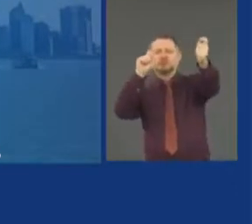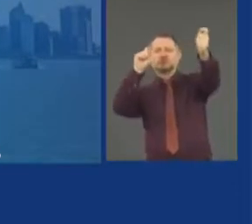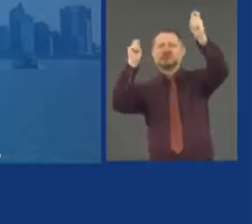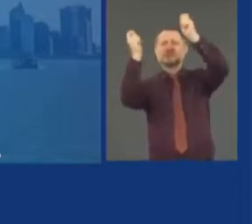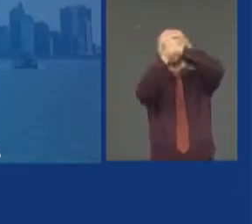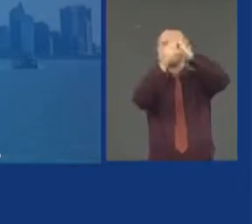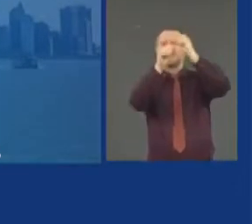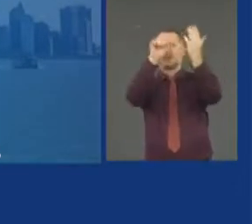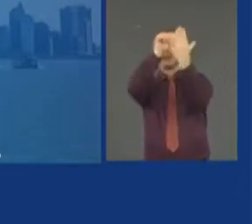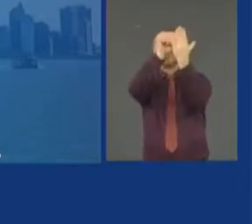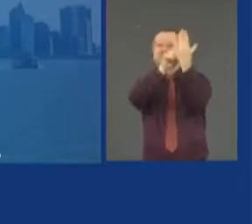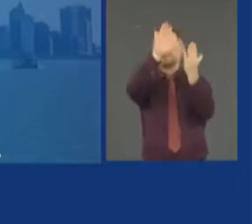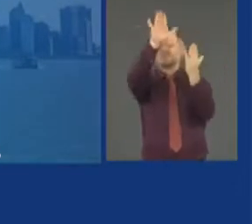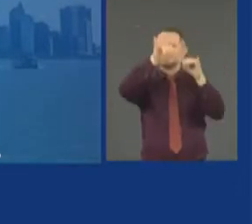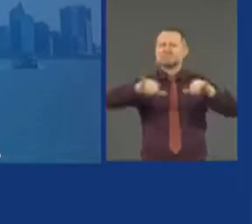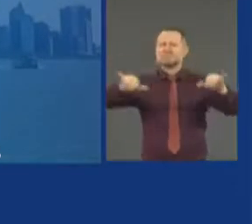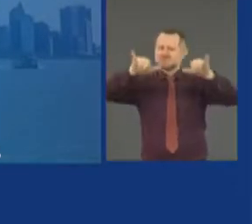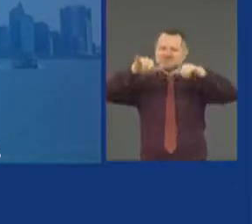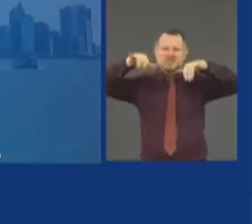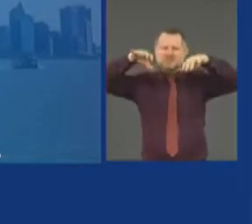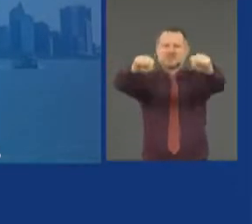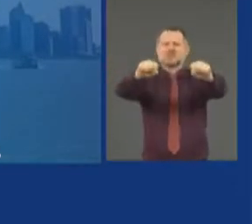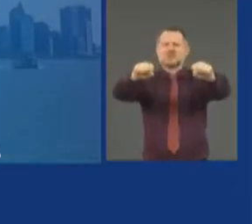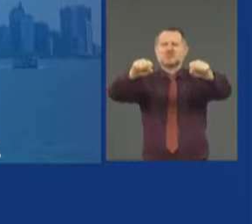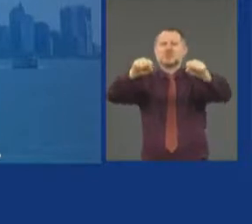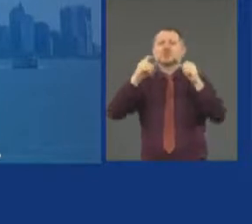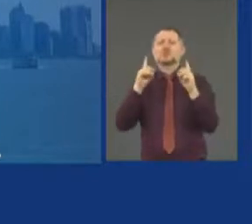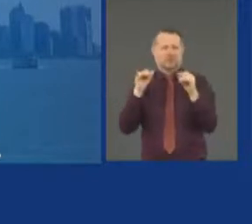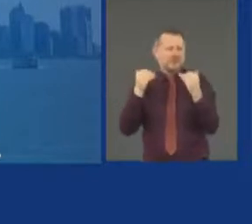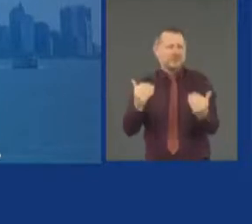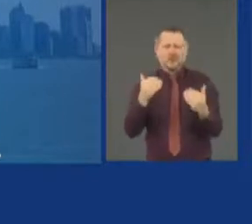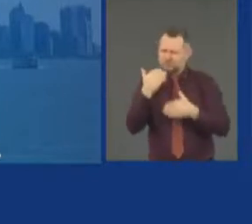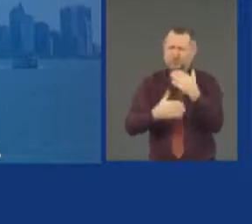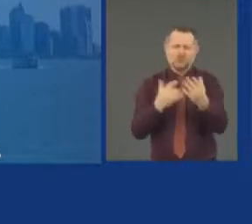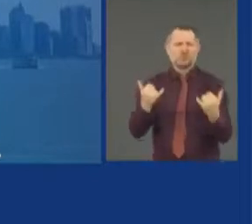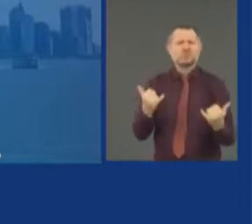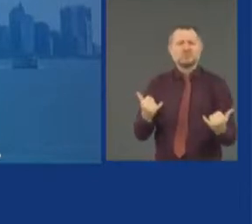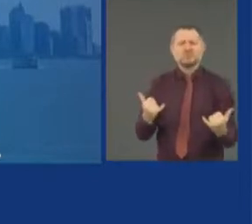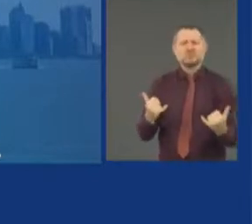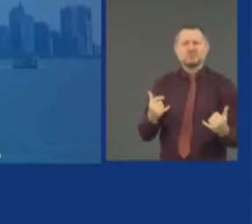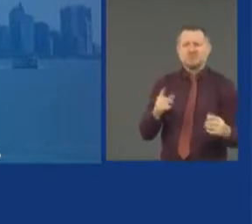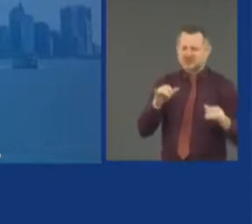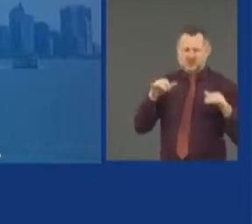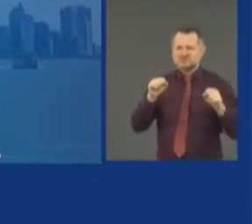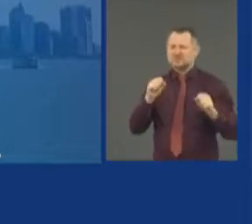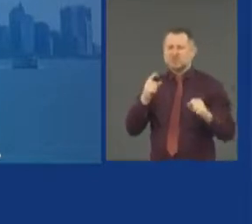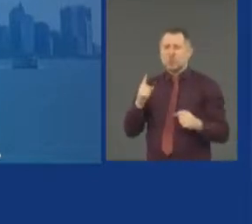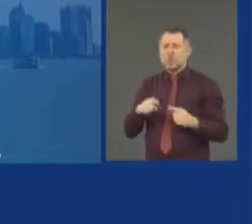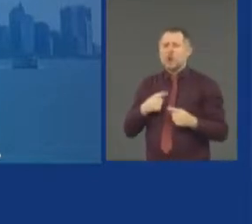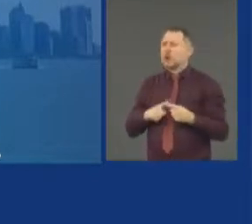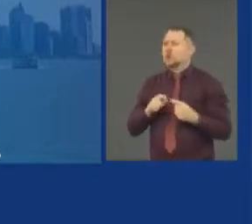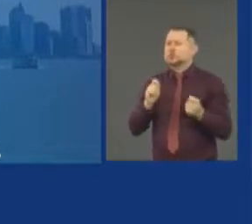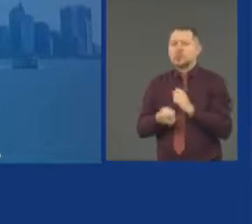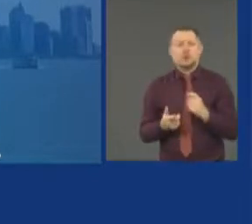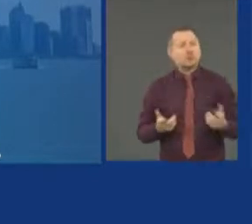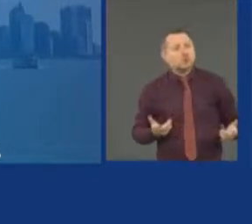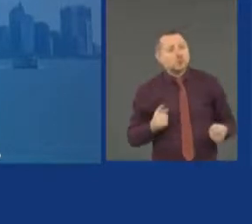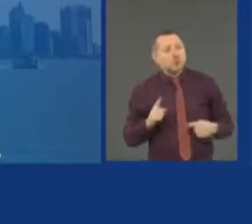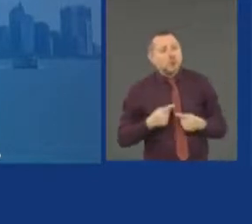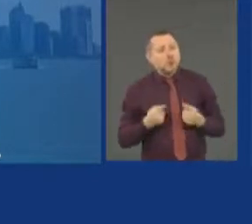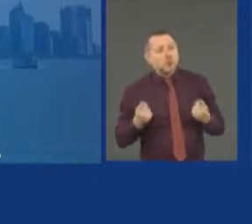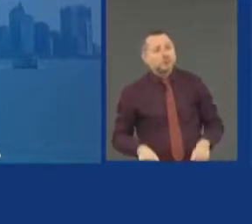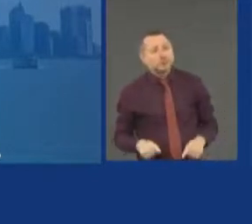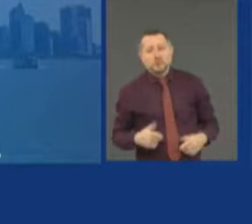Do it now. Yes. When does change come in society? Change comes when the people are